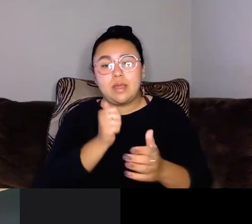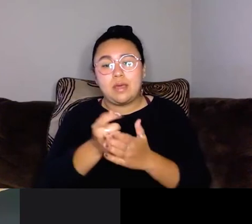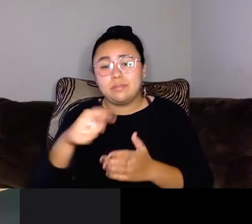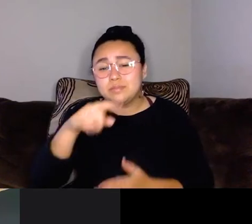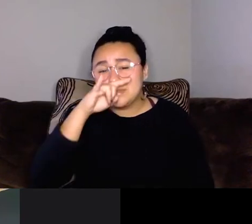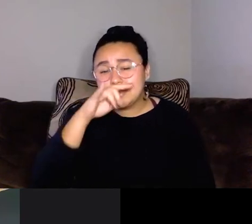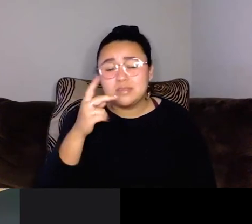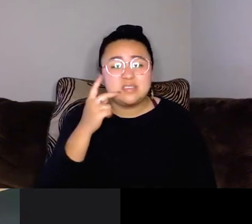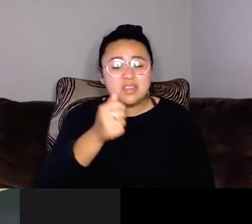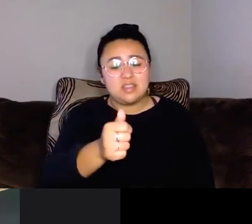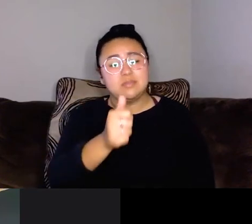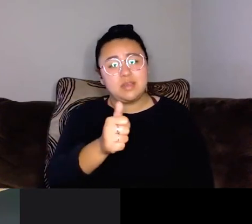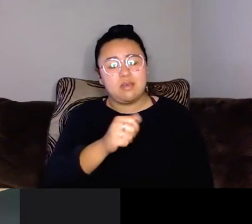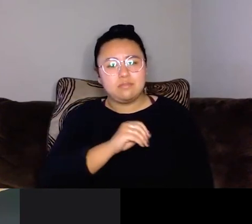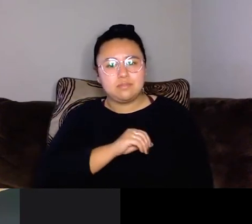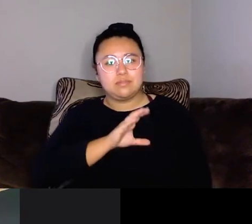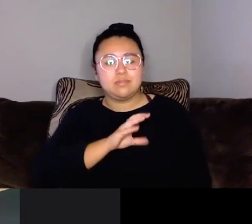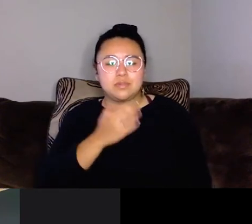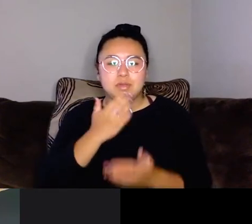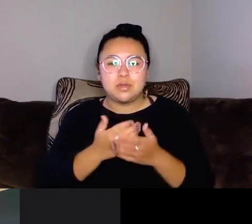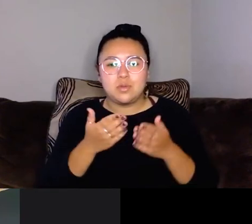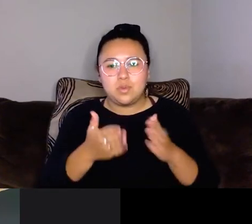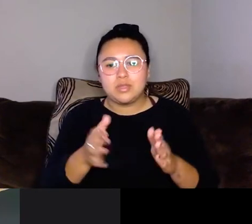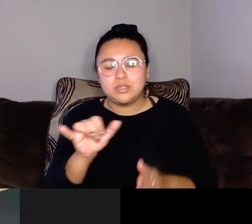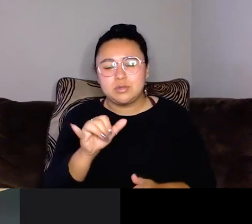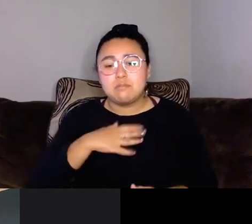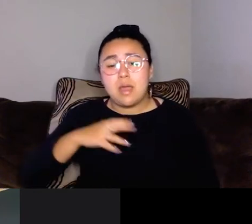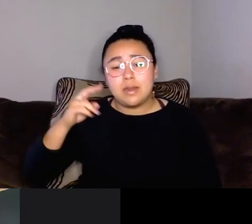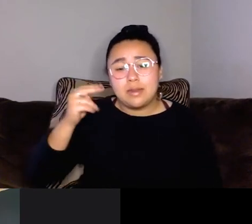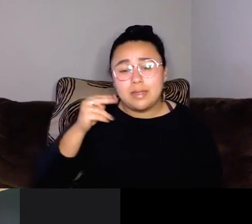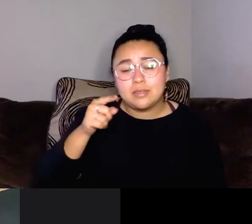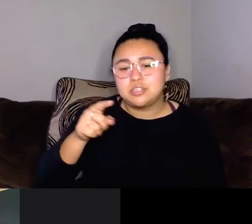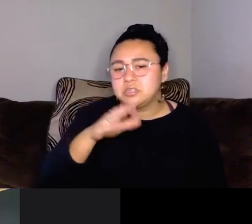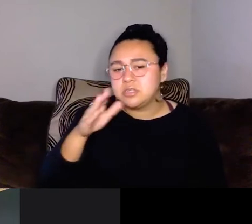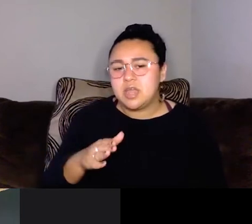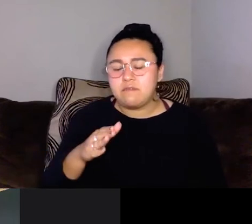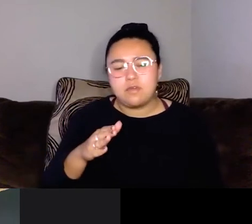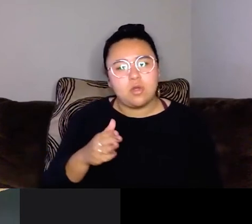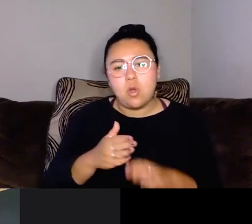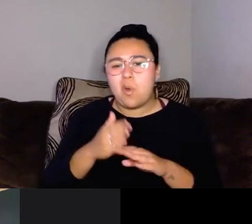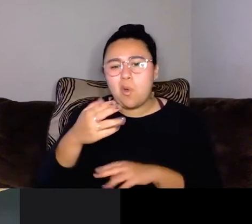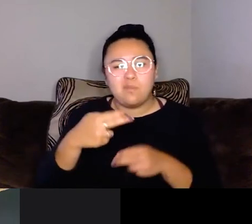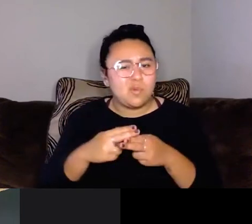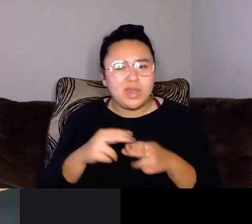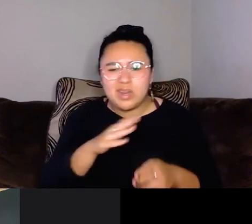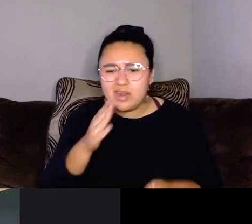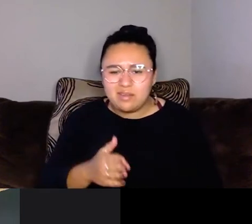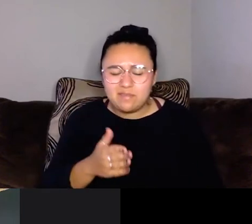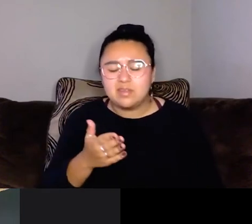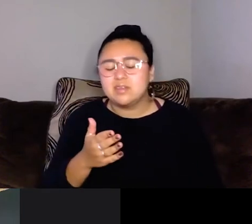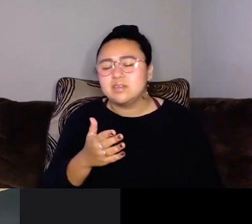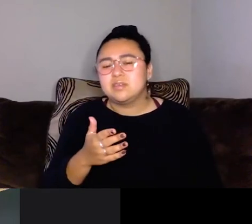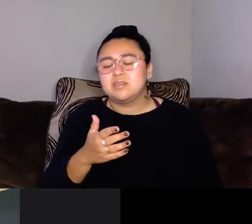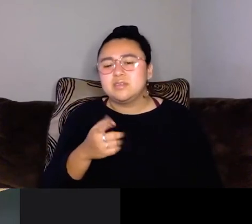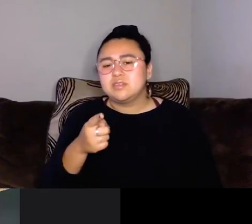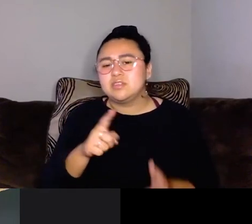see their bodies in good ways to my niece. Um, she's never been overweight, but she